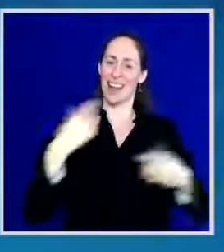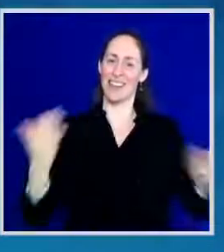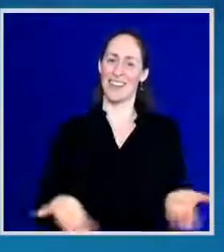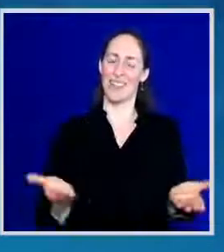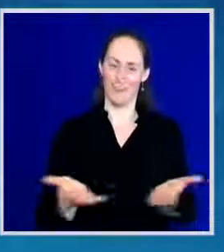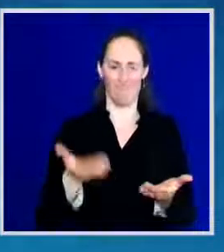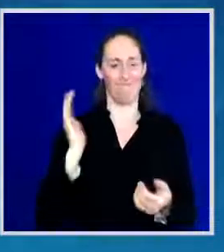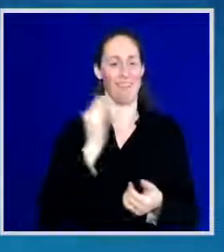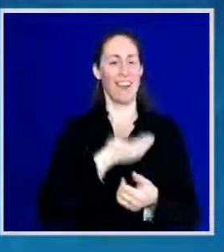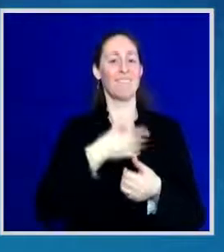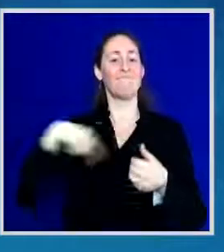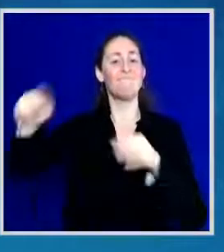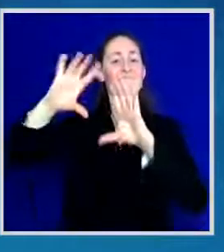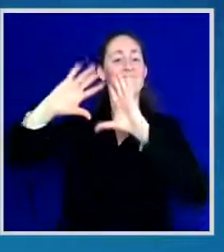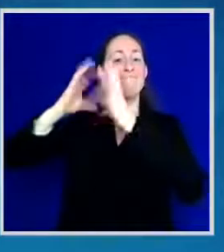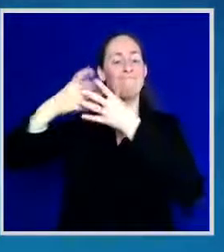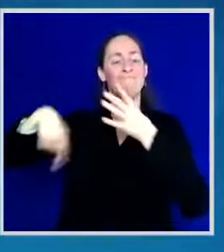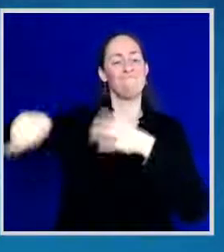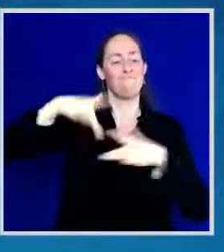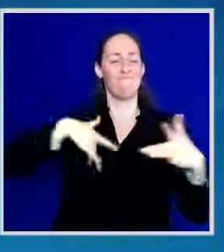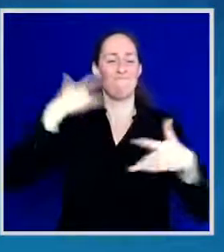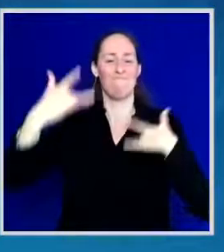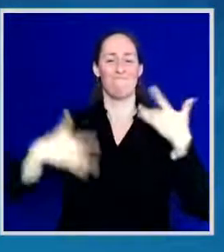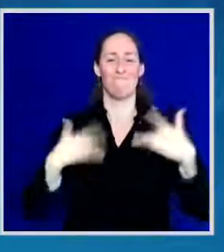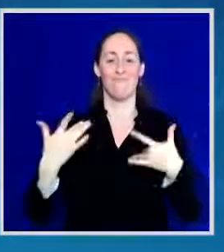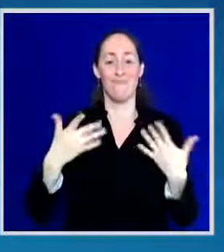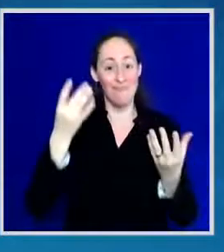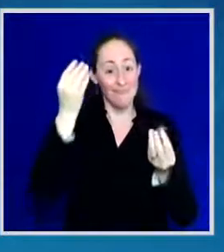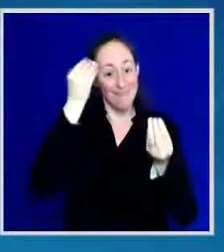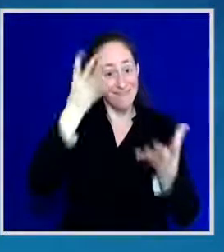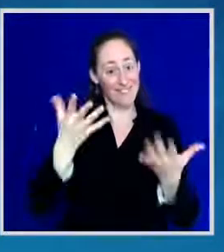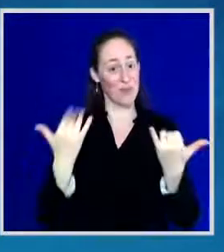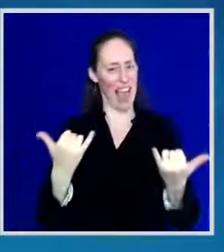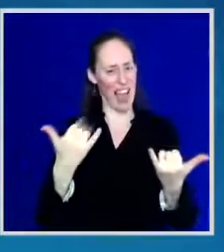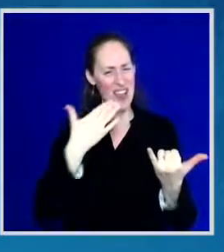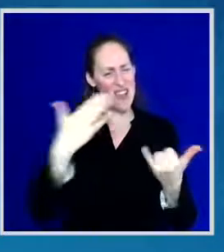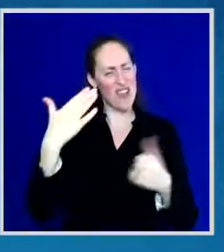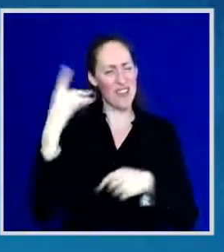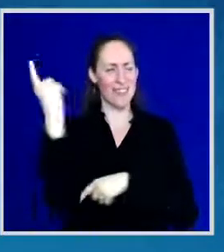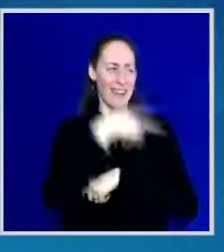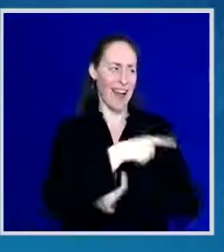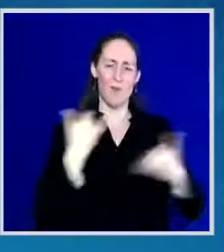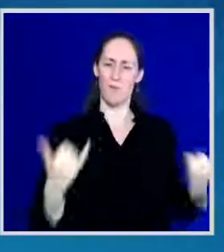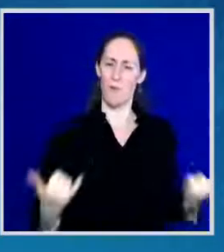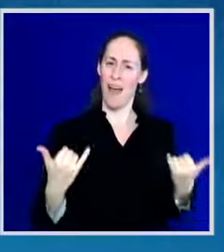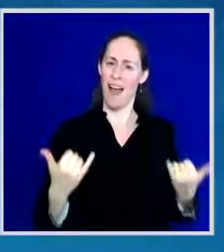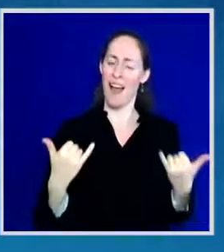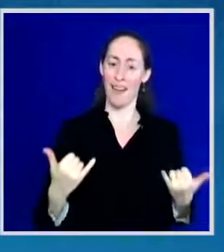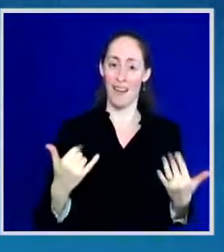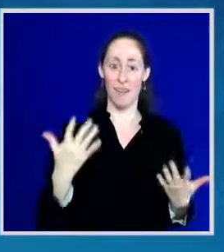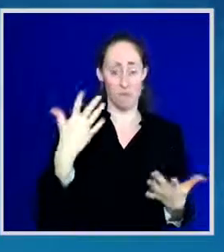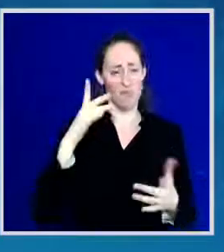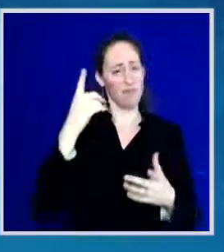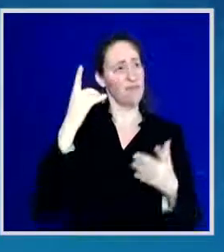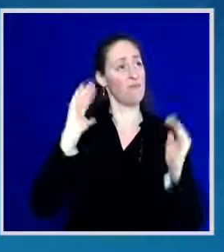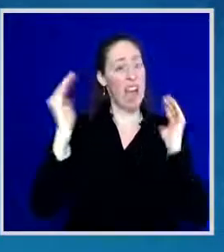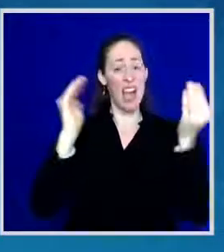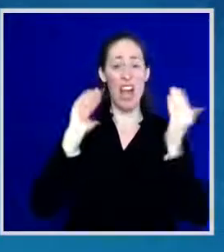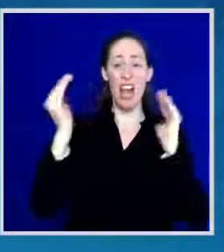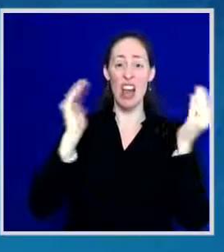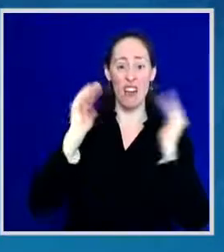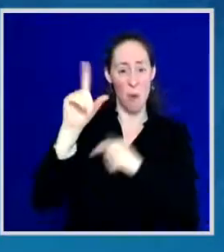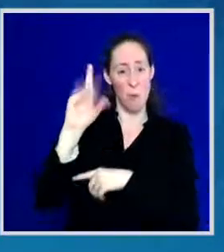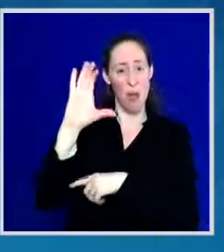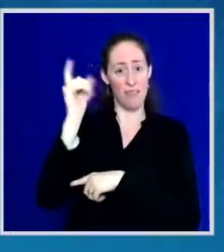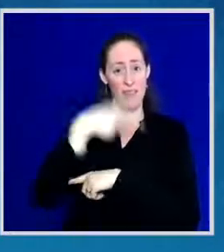I would say today is a good day, Baltimore. You know, 100 days ago, just after President Joe Biden and I were